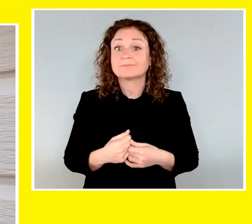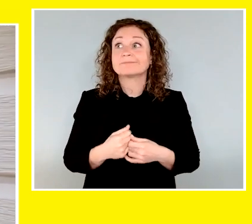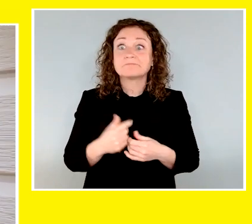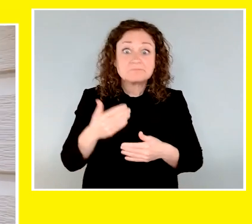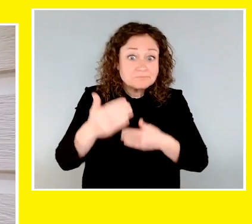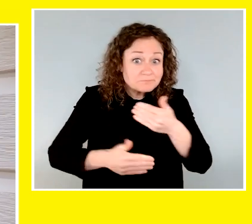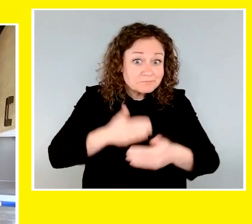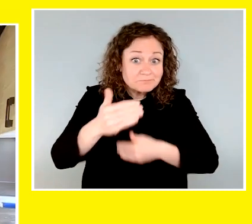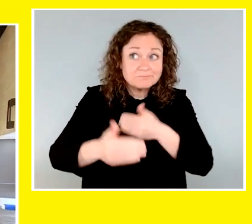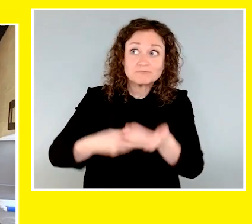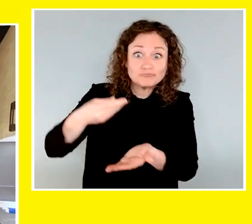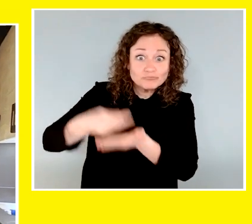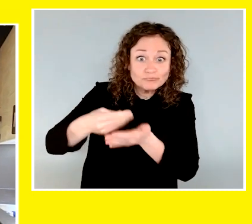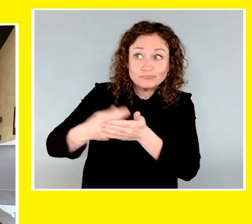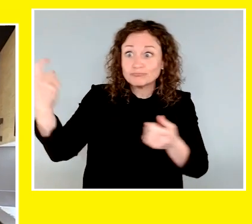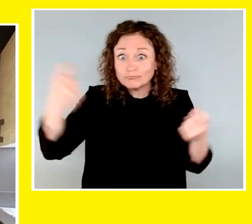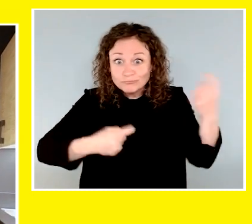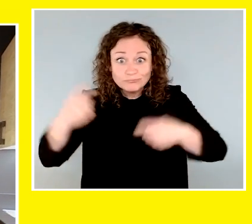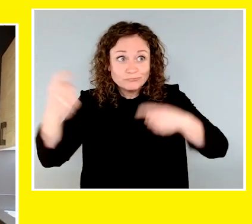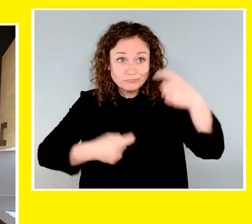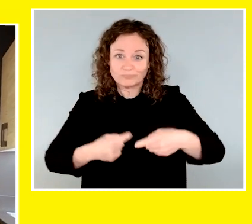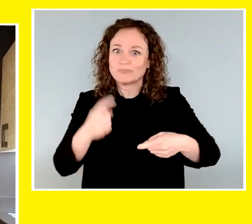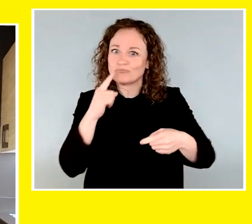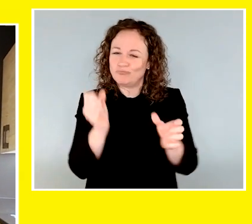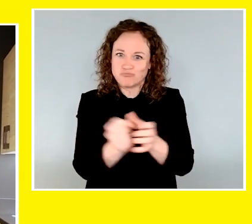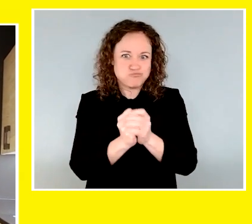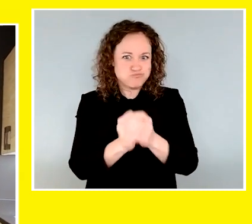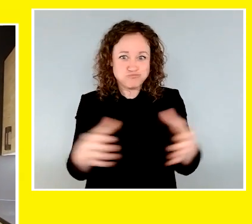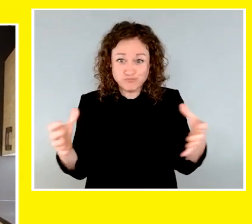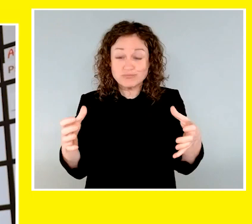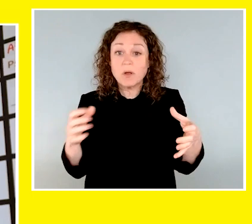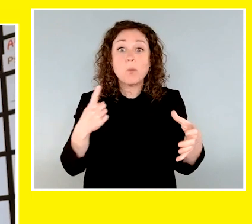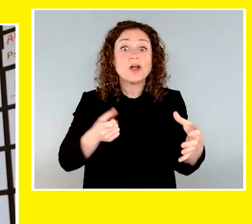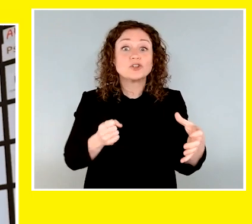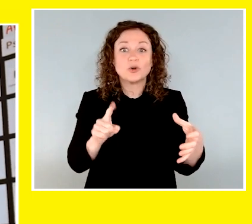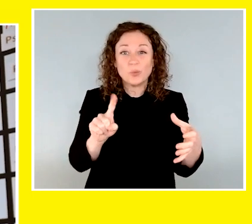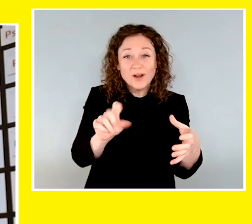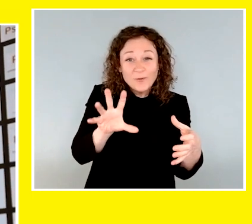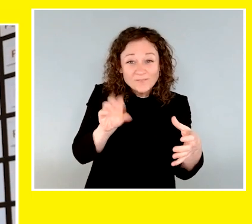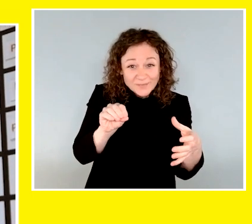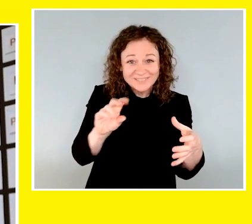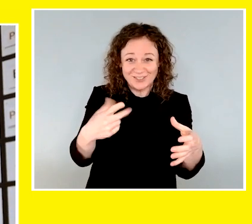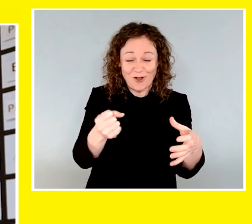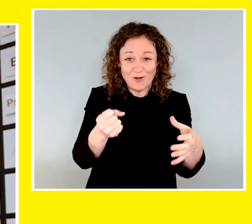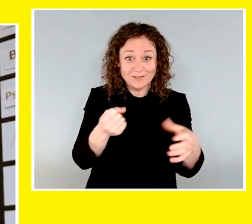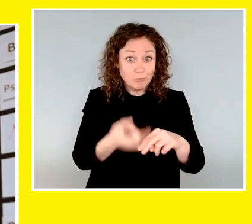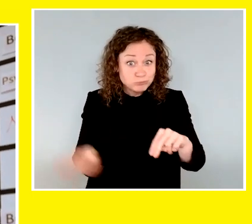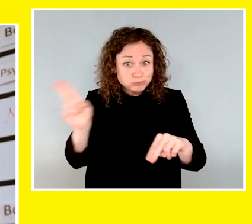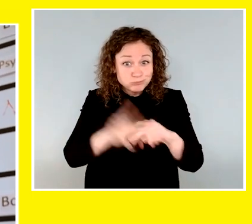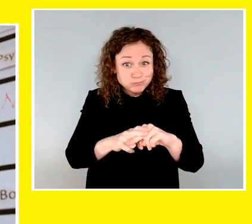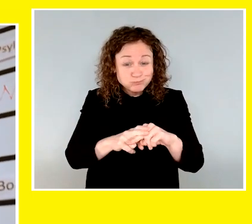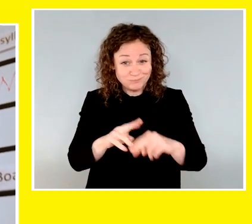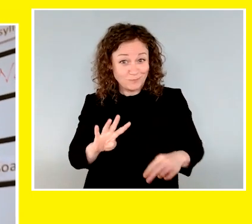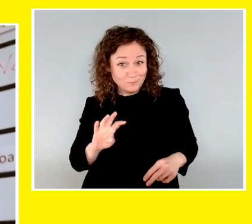With support from our donors, we're planning to increase that significantly, to allow up to 150 dogs for formal training